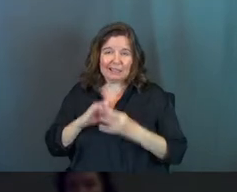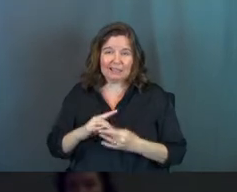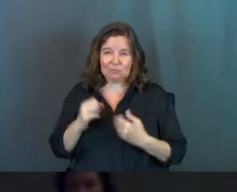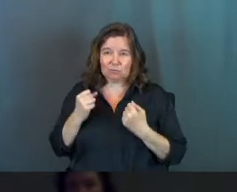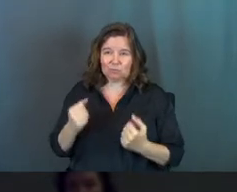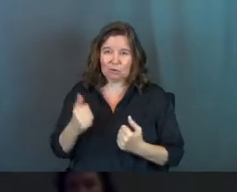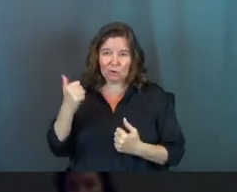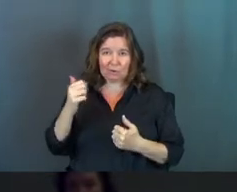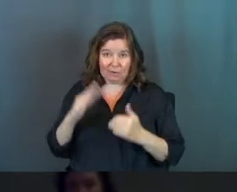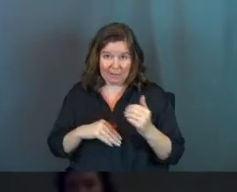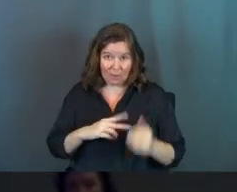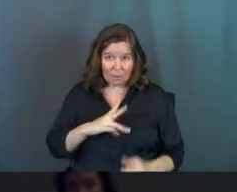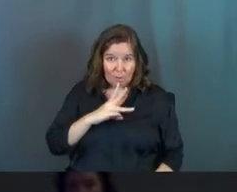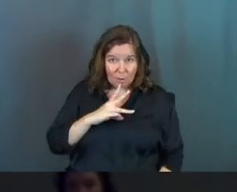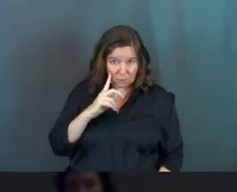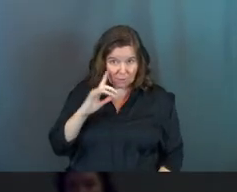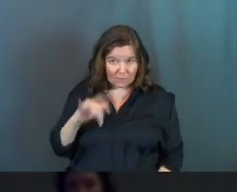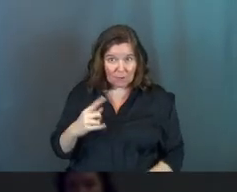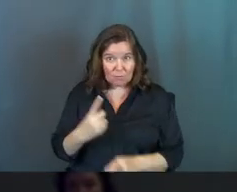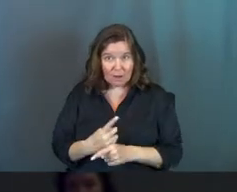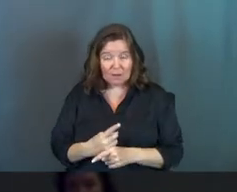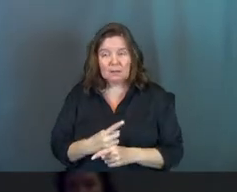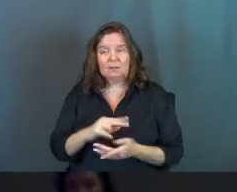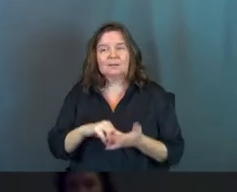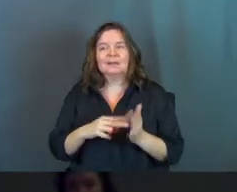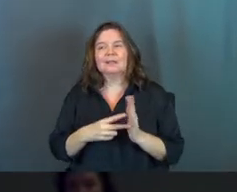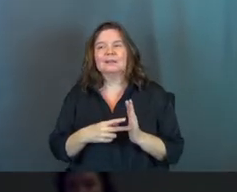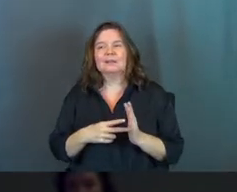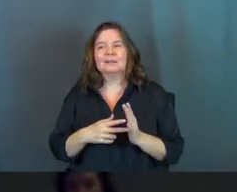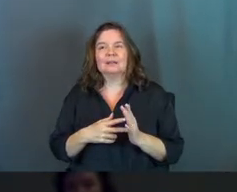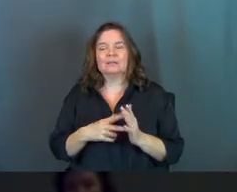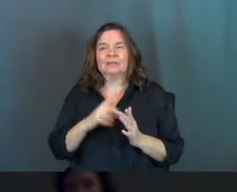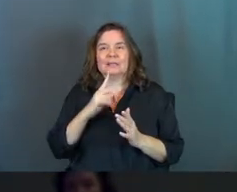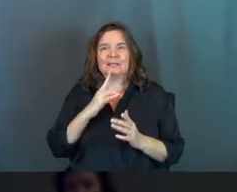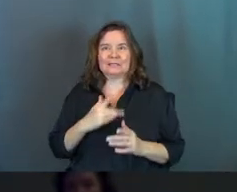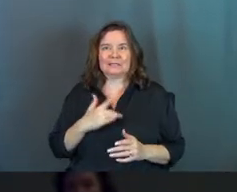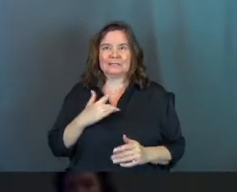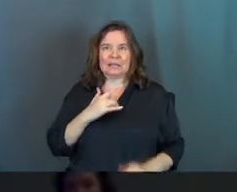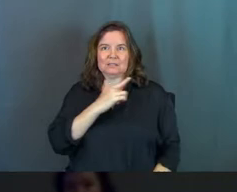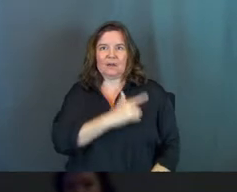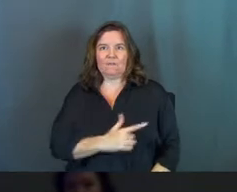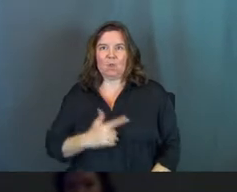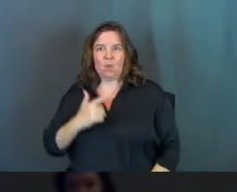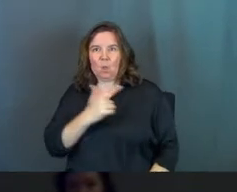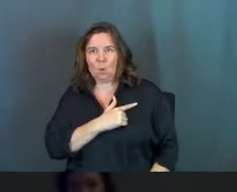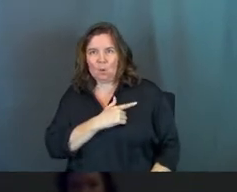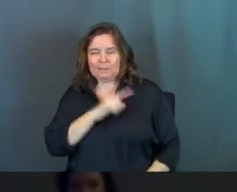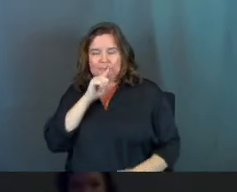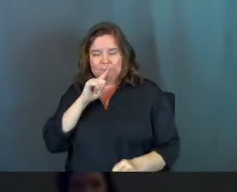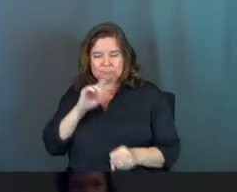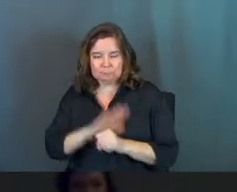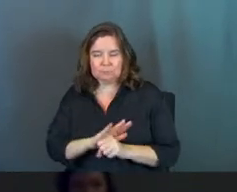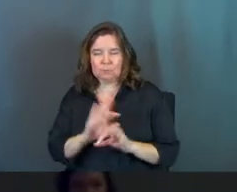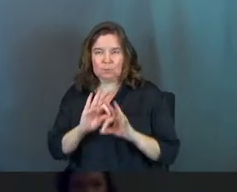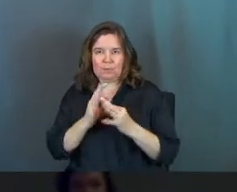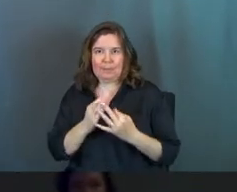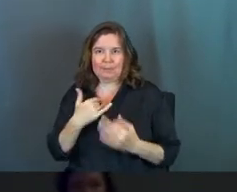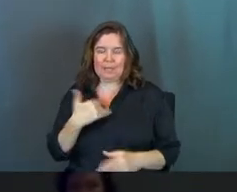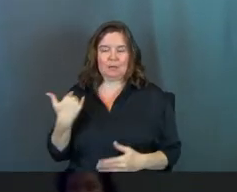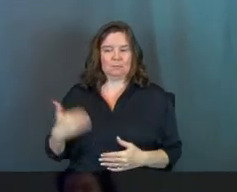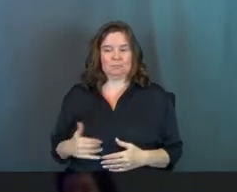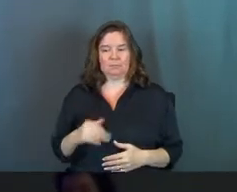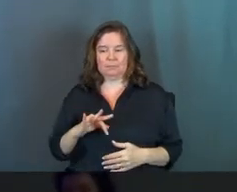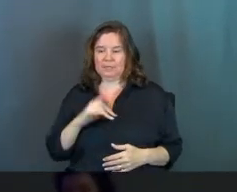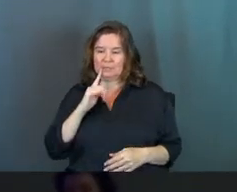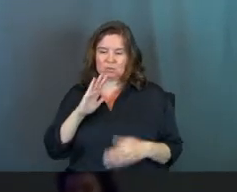You've heard that. We've heard that before, right? And what this phrase is, it's just this utmost sense of loyalty to our family. It's like, man,